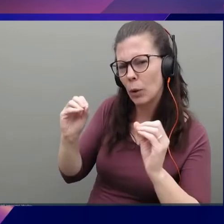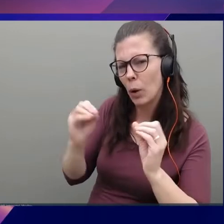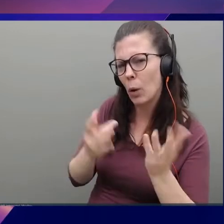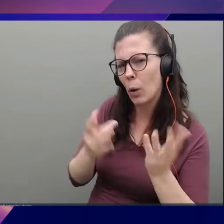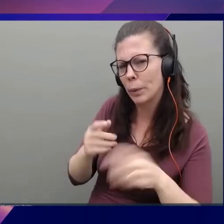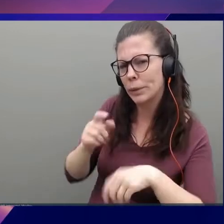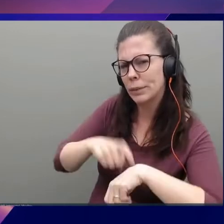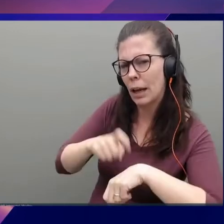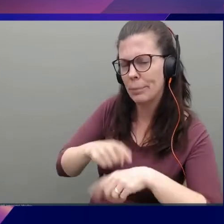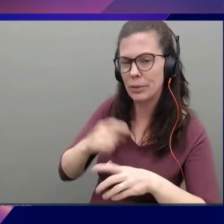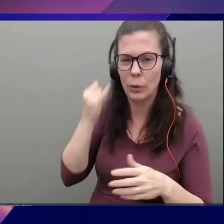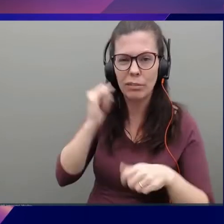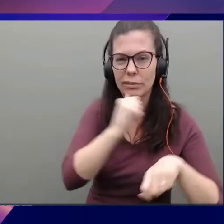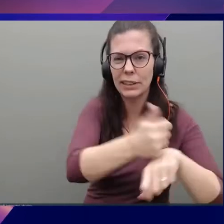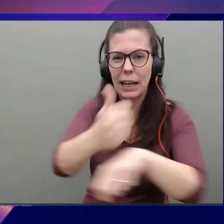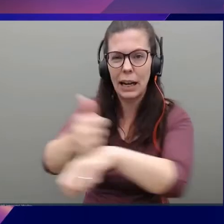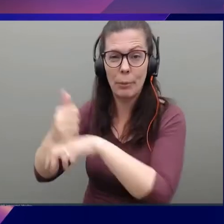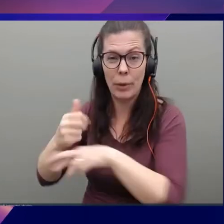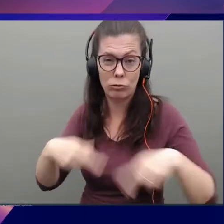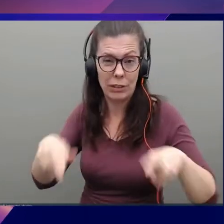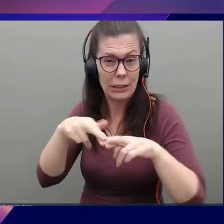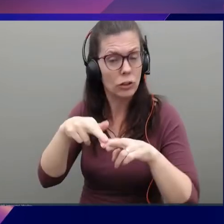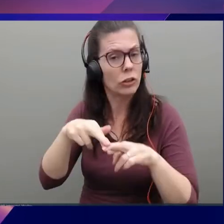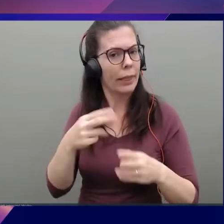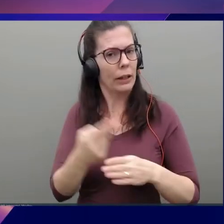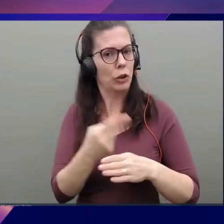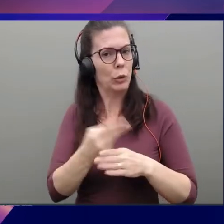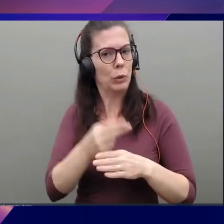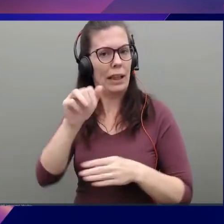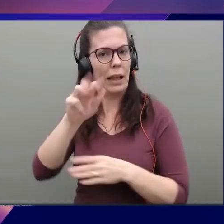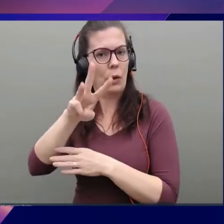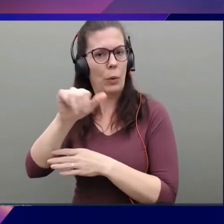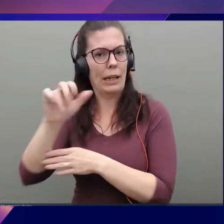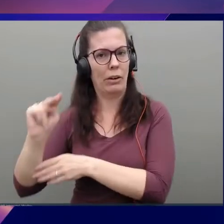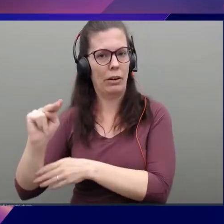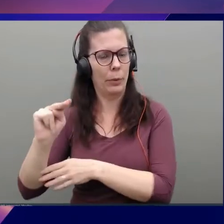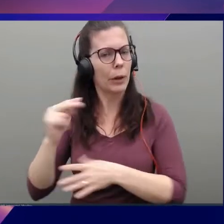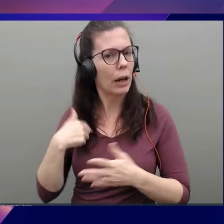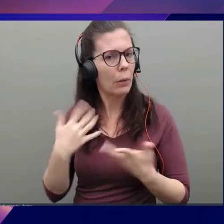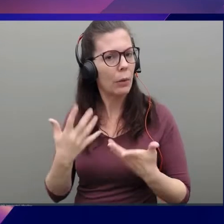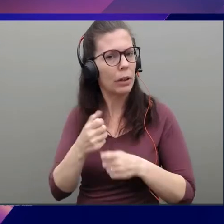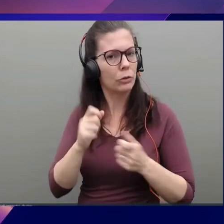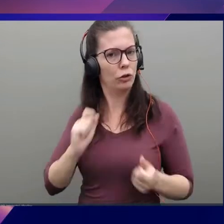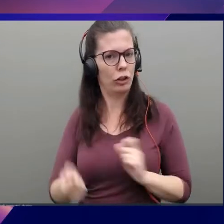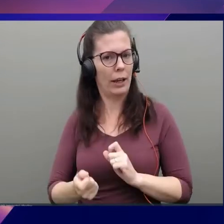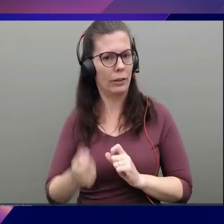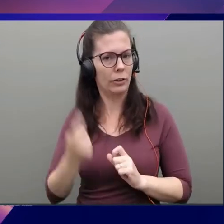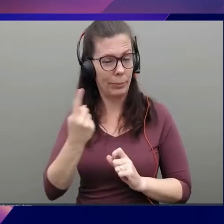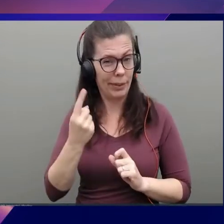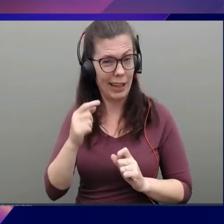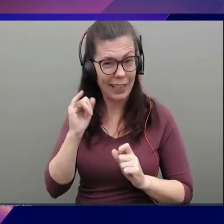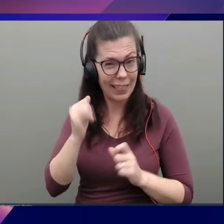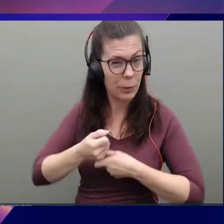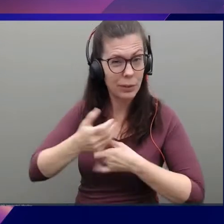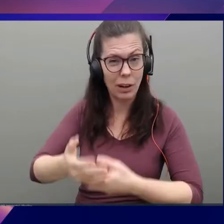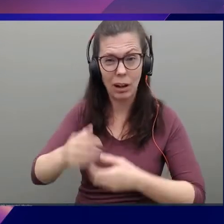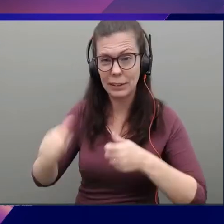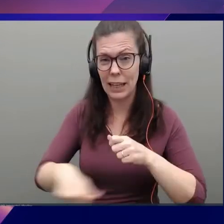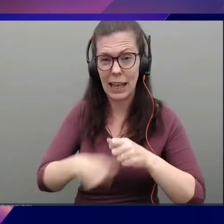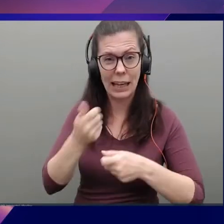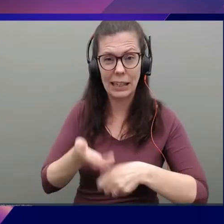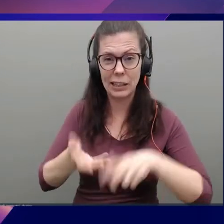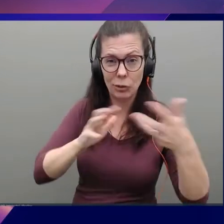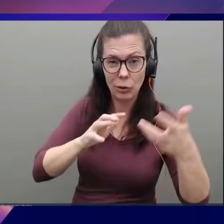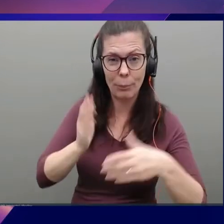in all these regions and they're utilizing the wide area network and I want to make a change. Is this going to cause any interruption? It